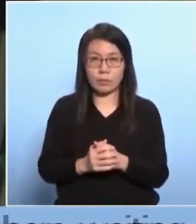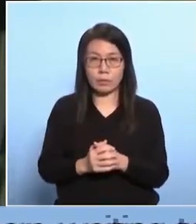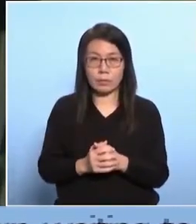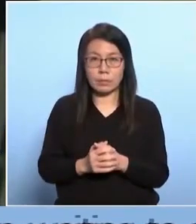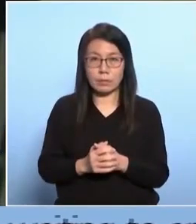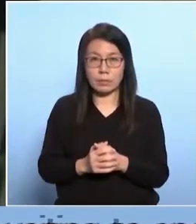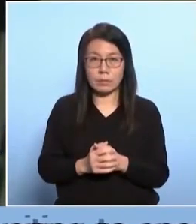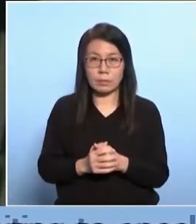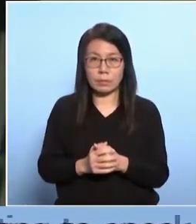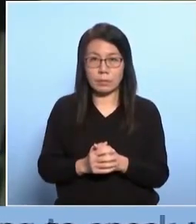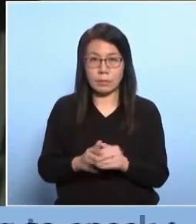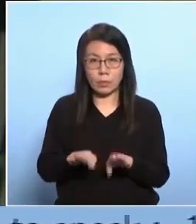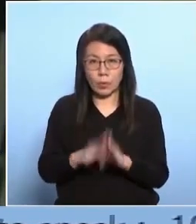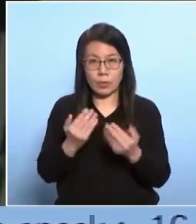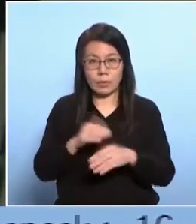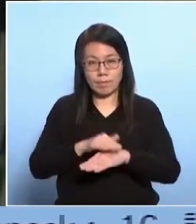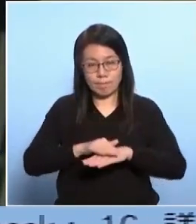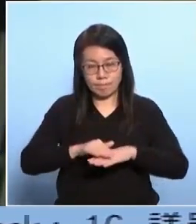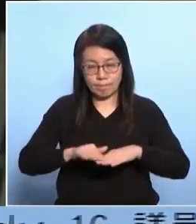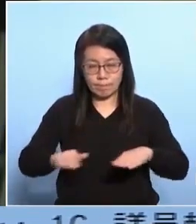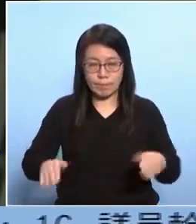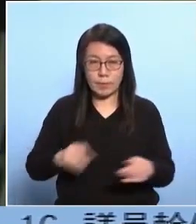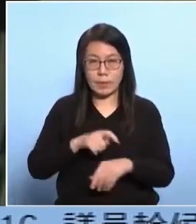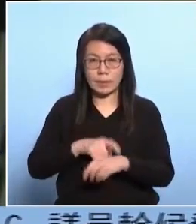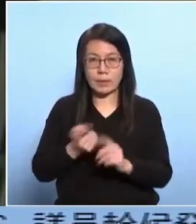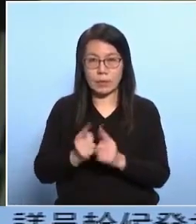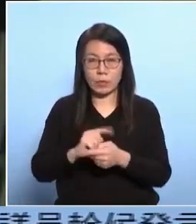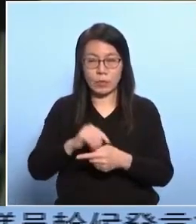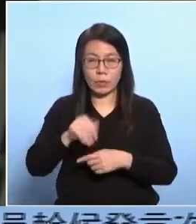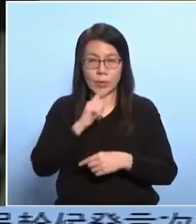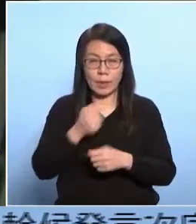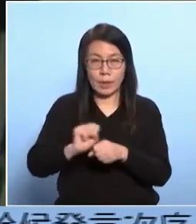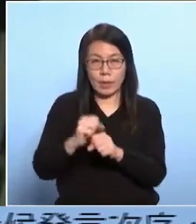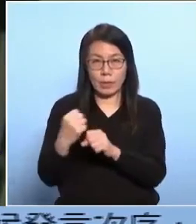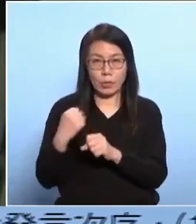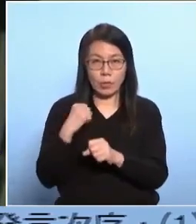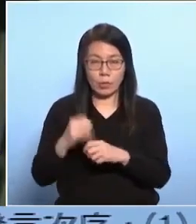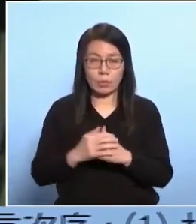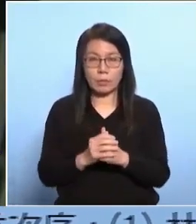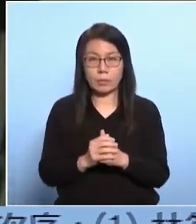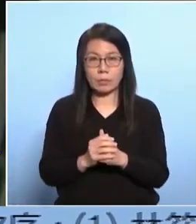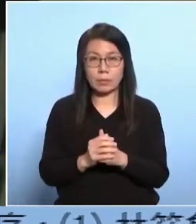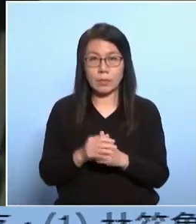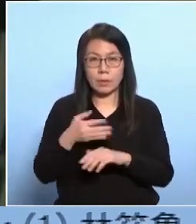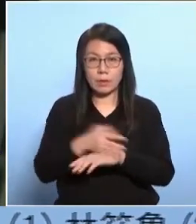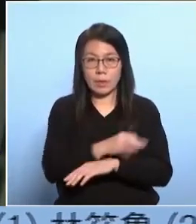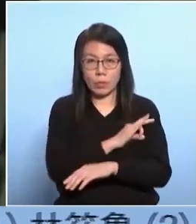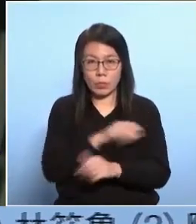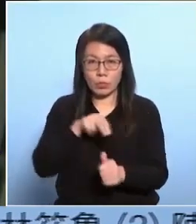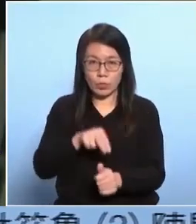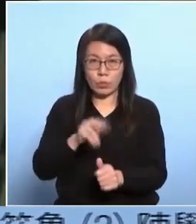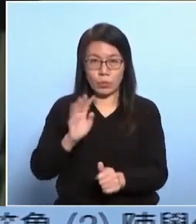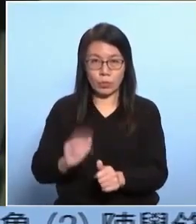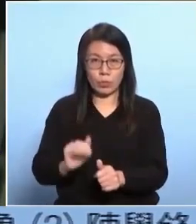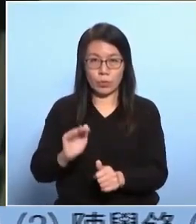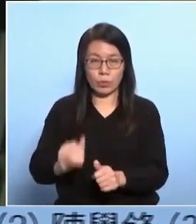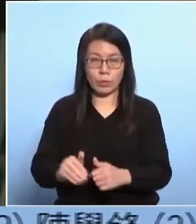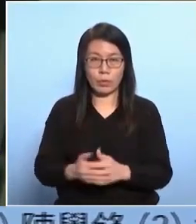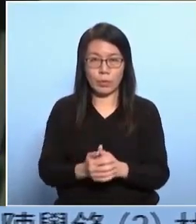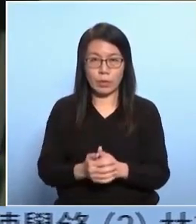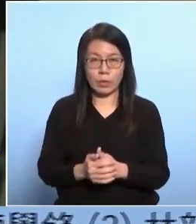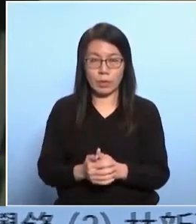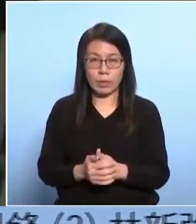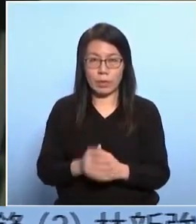greater stability and a solidified social foundation, thereby creating more favorable prospects for economic growth